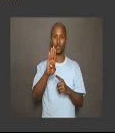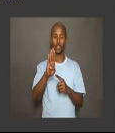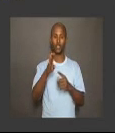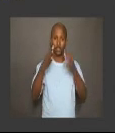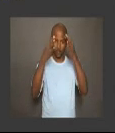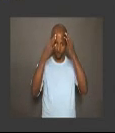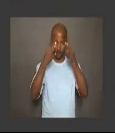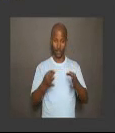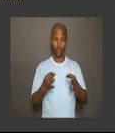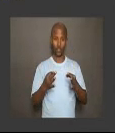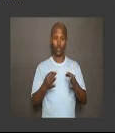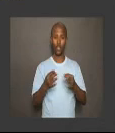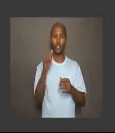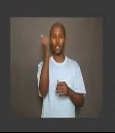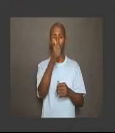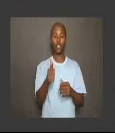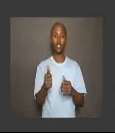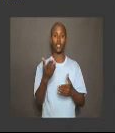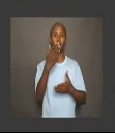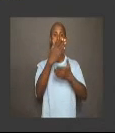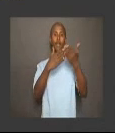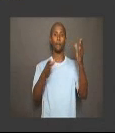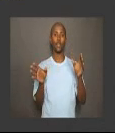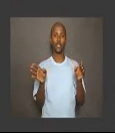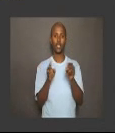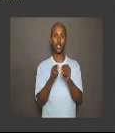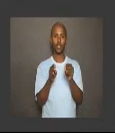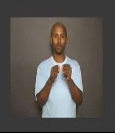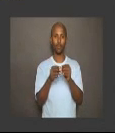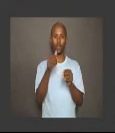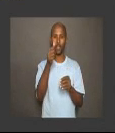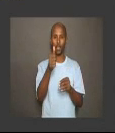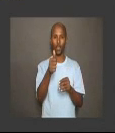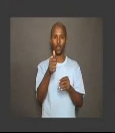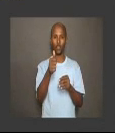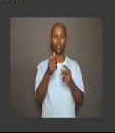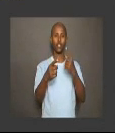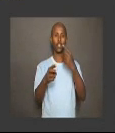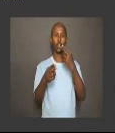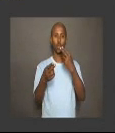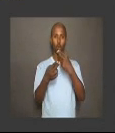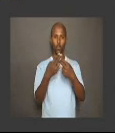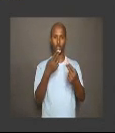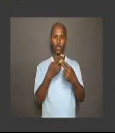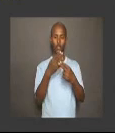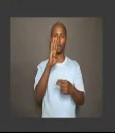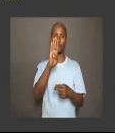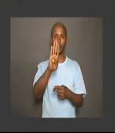as any subset of A cross B.